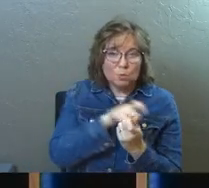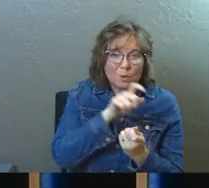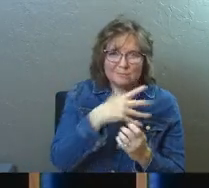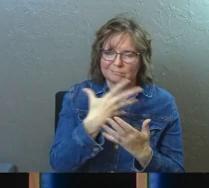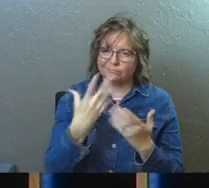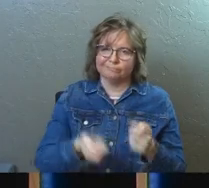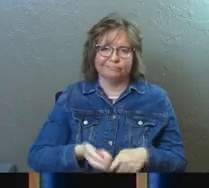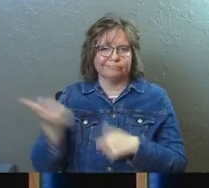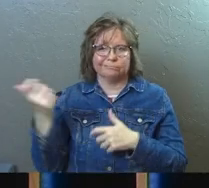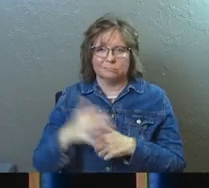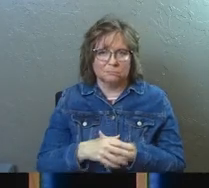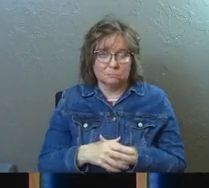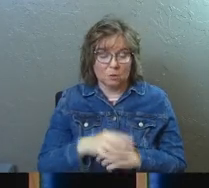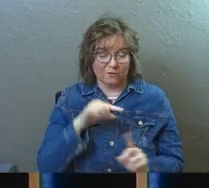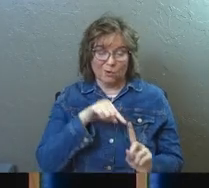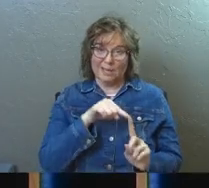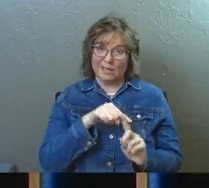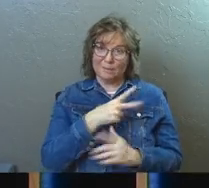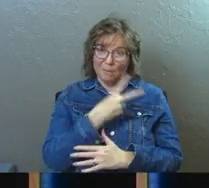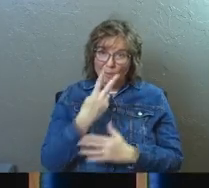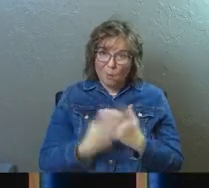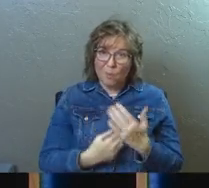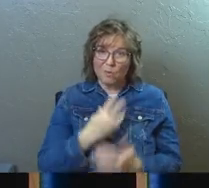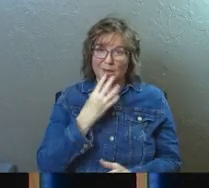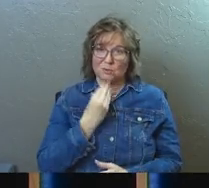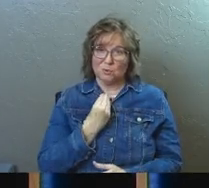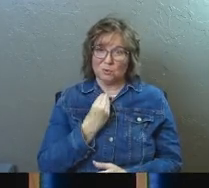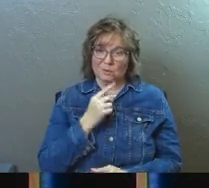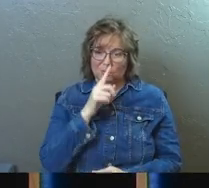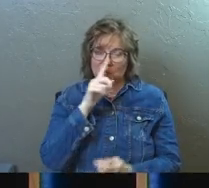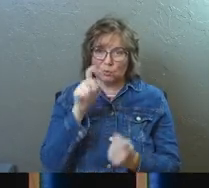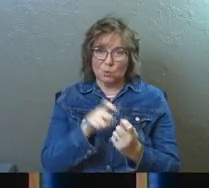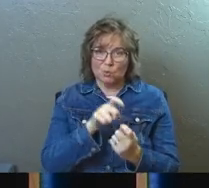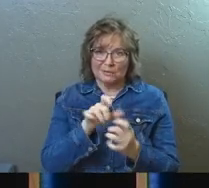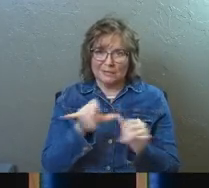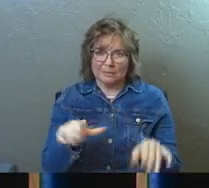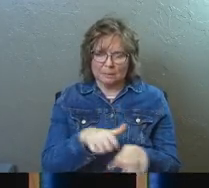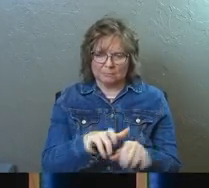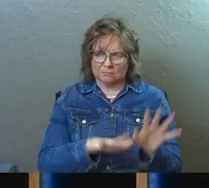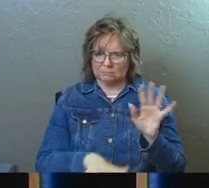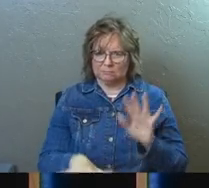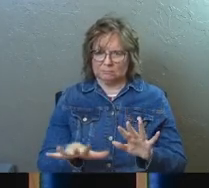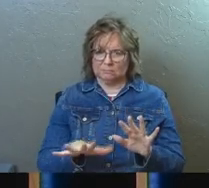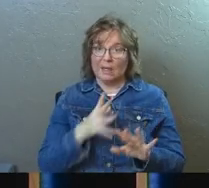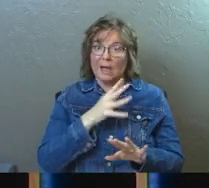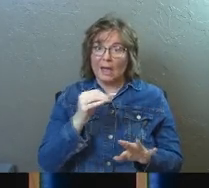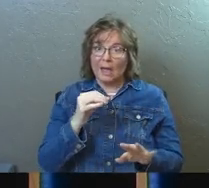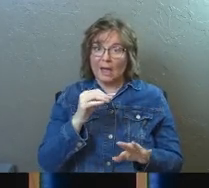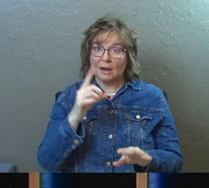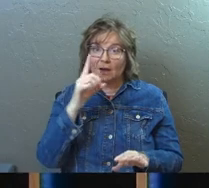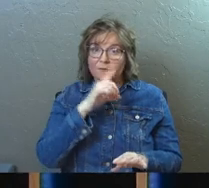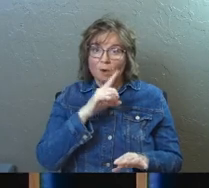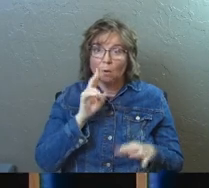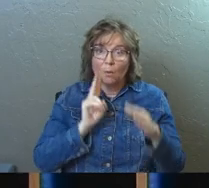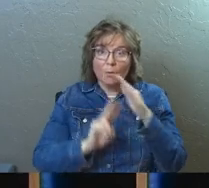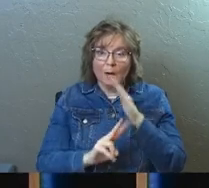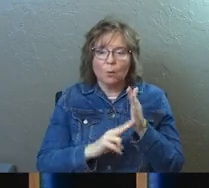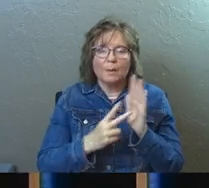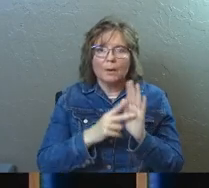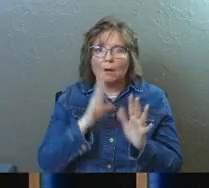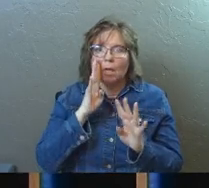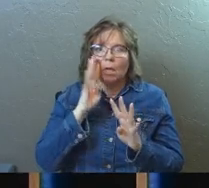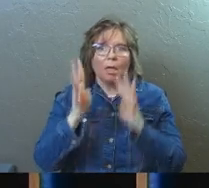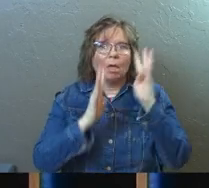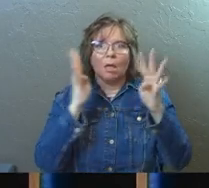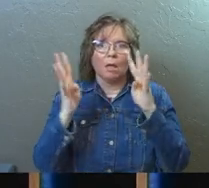So for him to be a Jewish sorcerer, how do you do that? And a false prophet, which means you're making empty